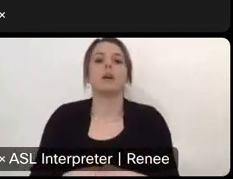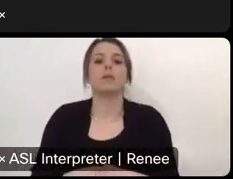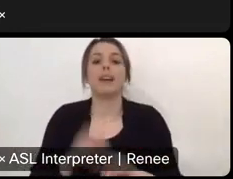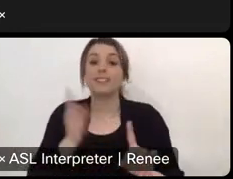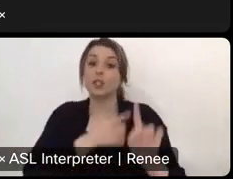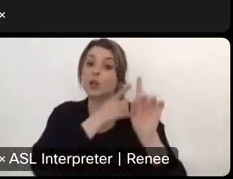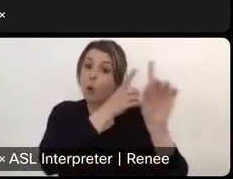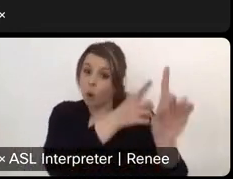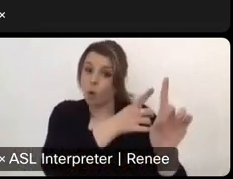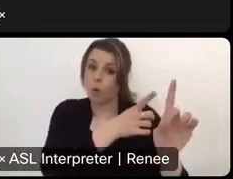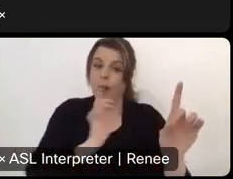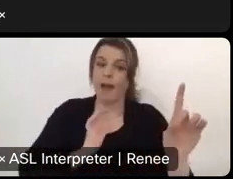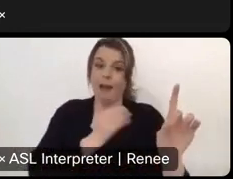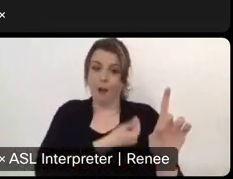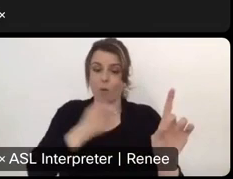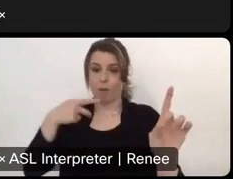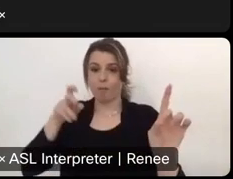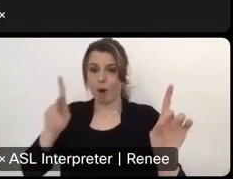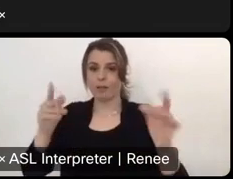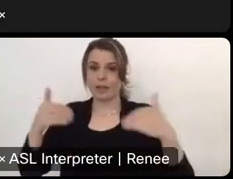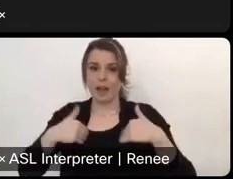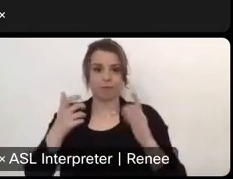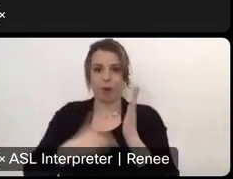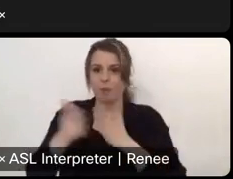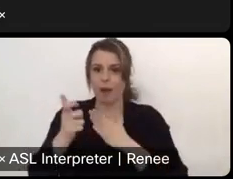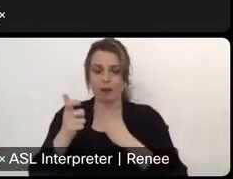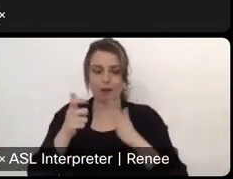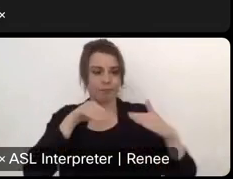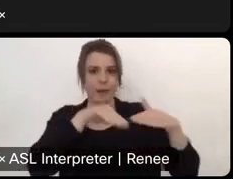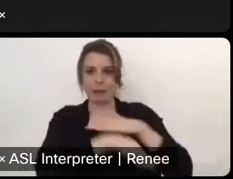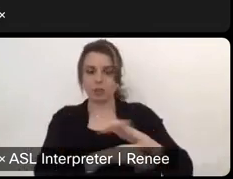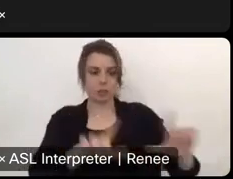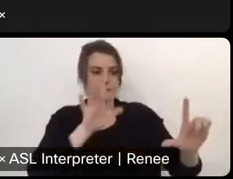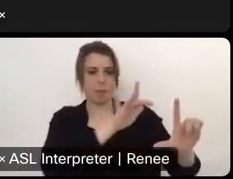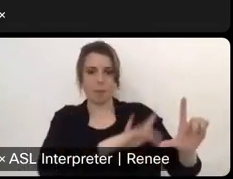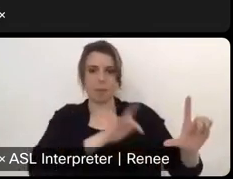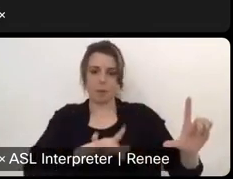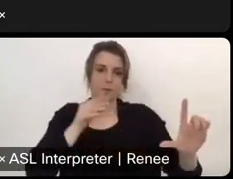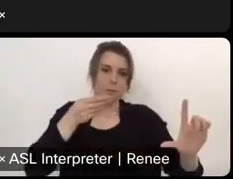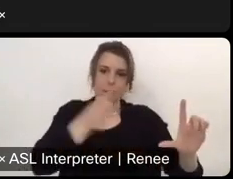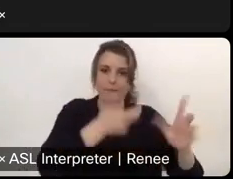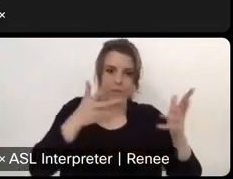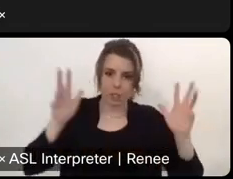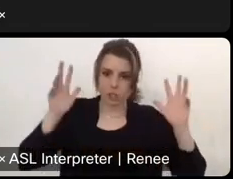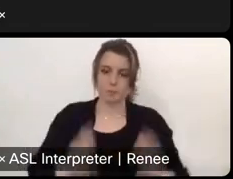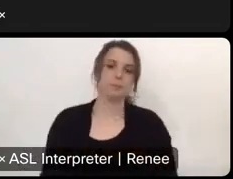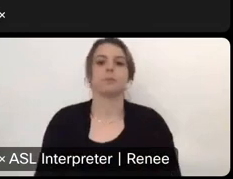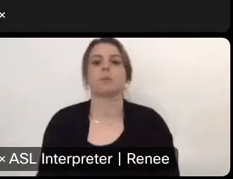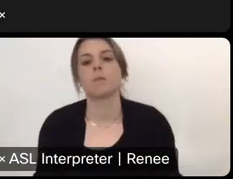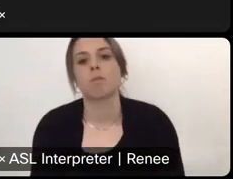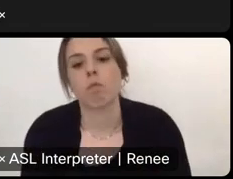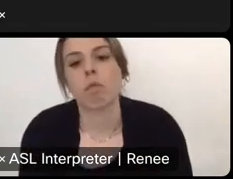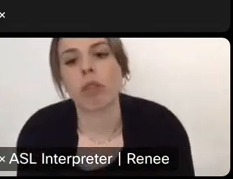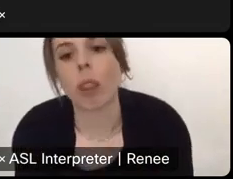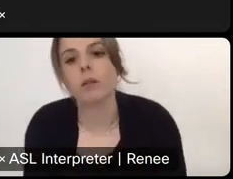parks have a automated kiosk that somebody can come into and use that for their stay. Jared, can I add to that? Yes.